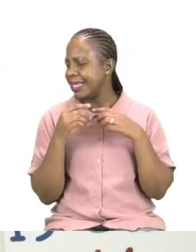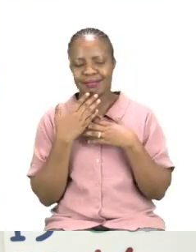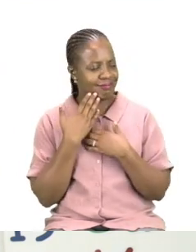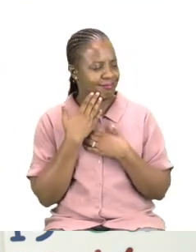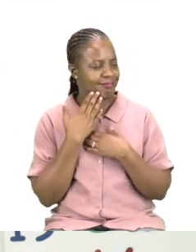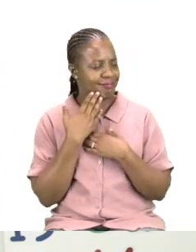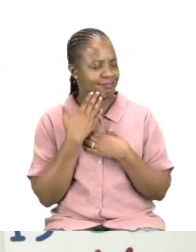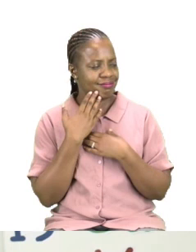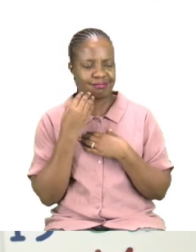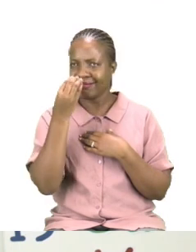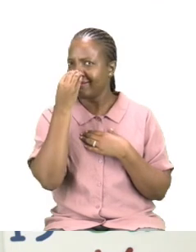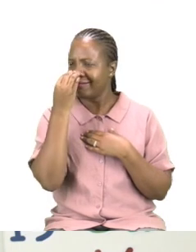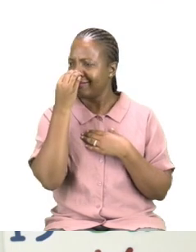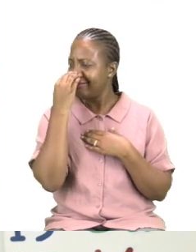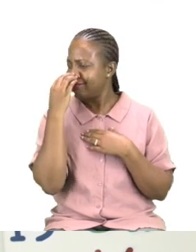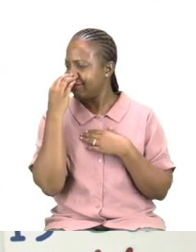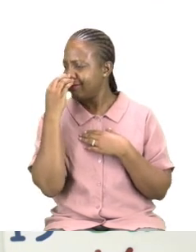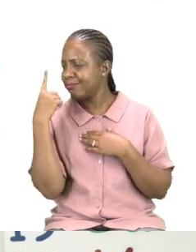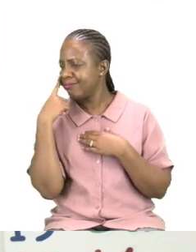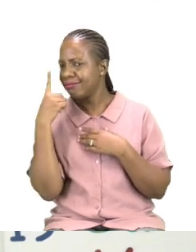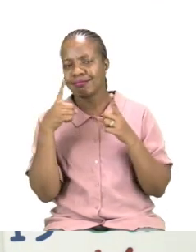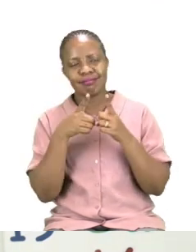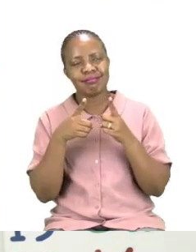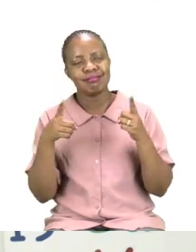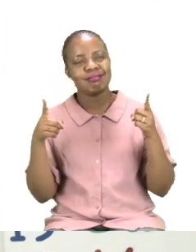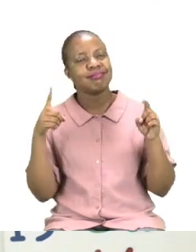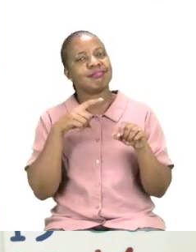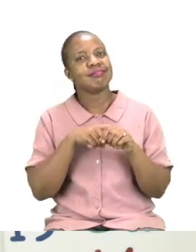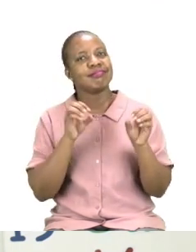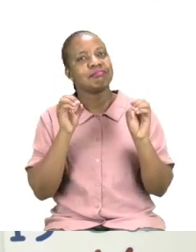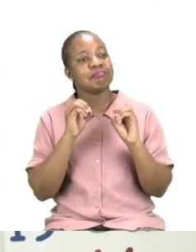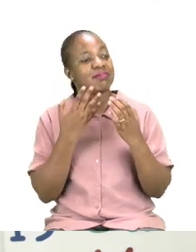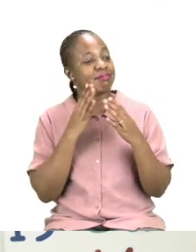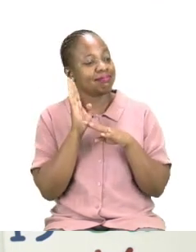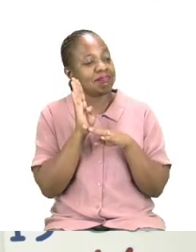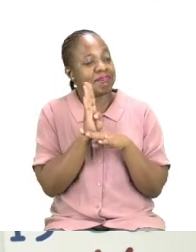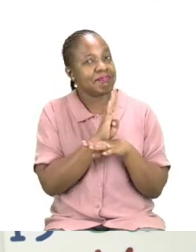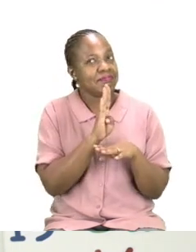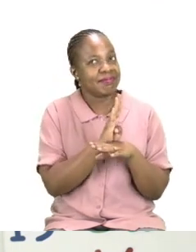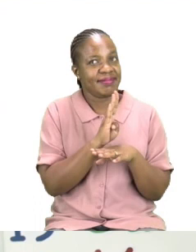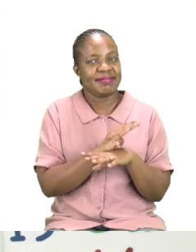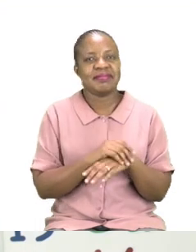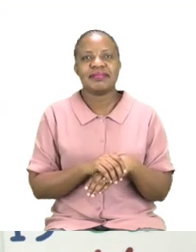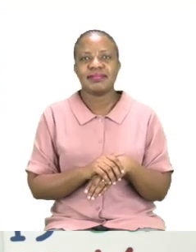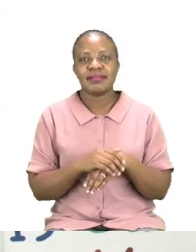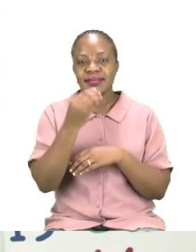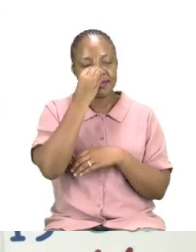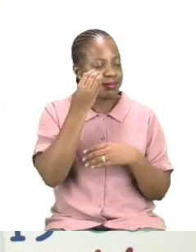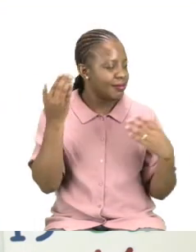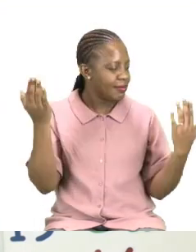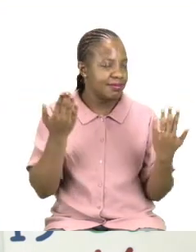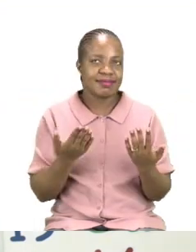seen Zoshee for a long time. I think he is up to something. Zoshee, where are